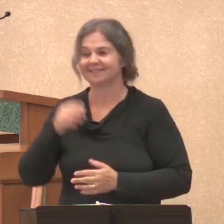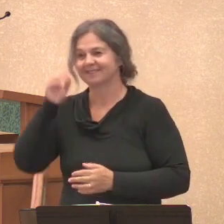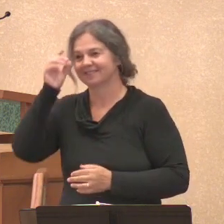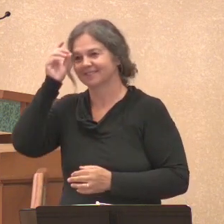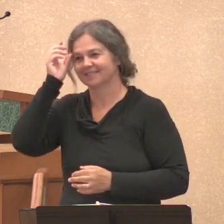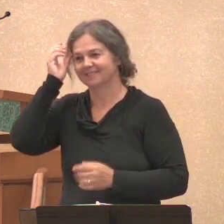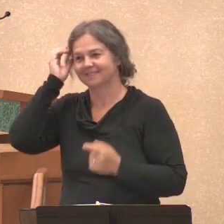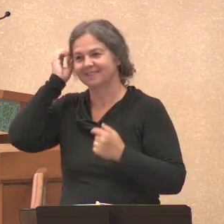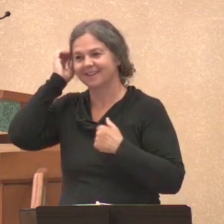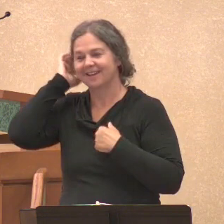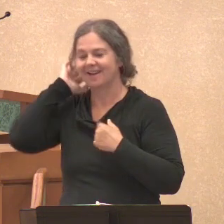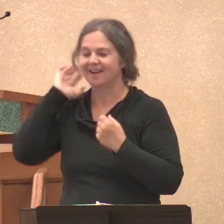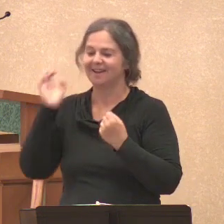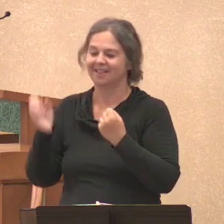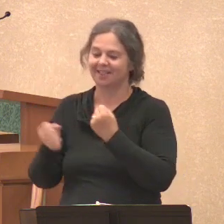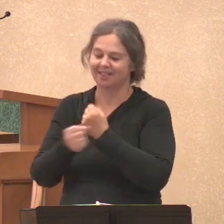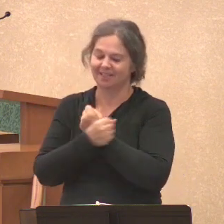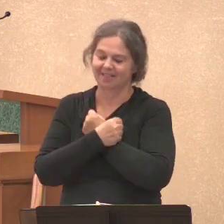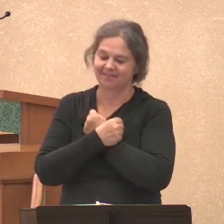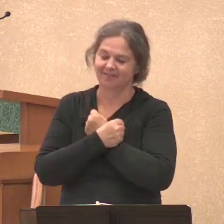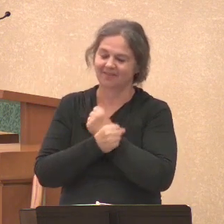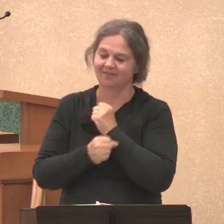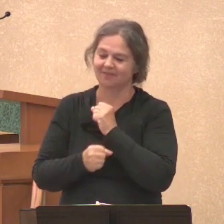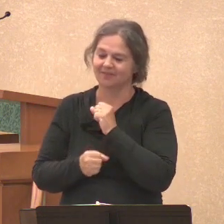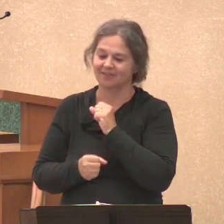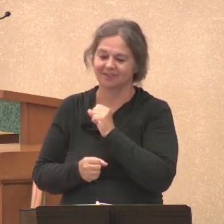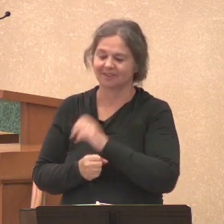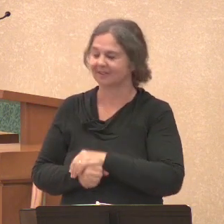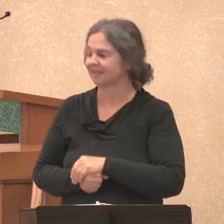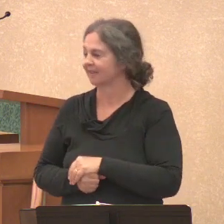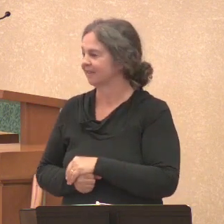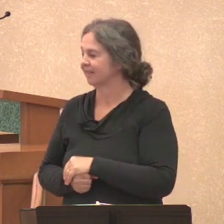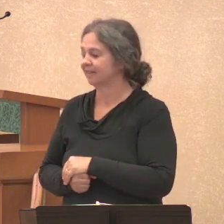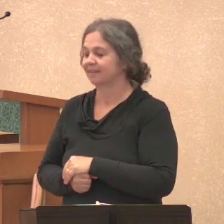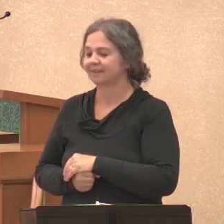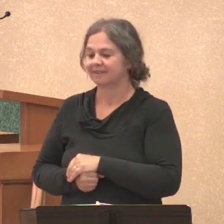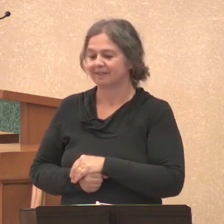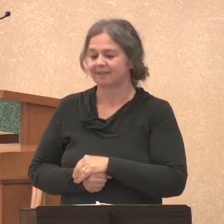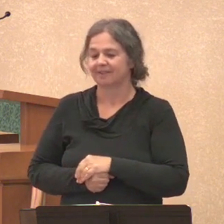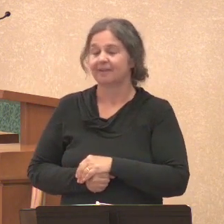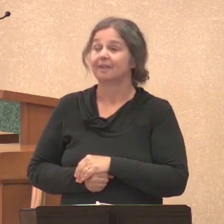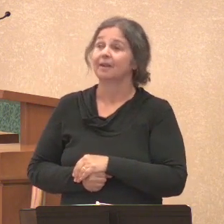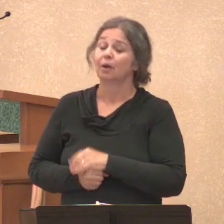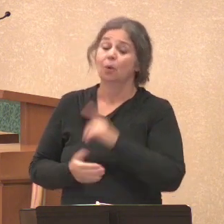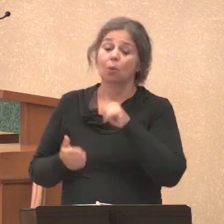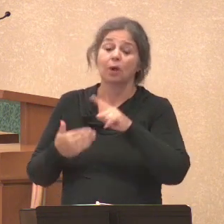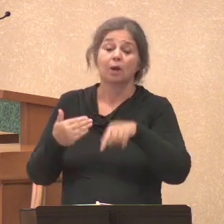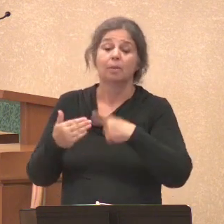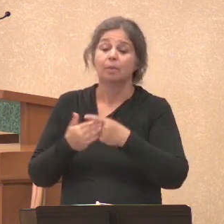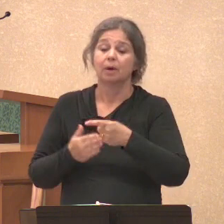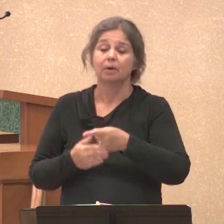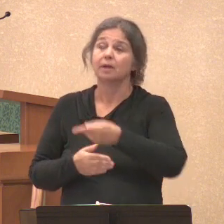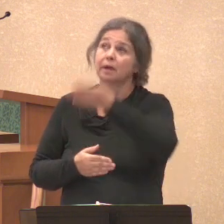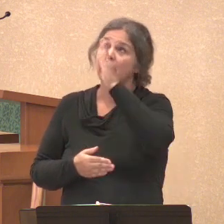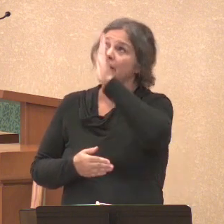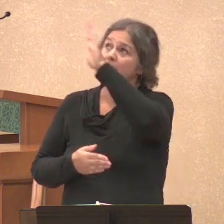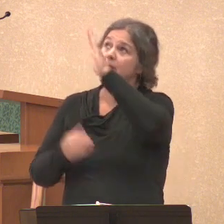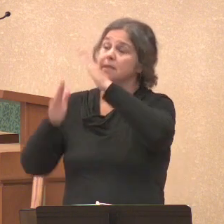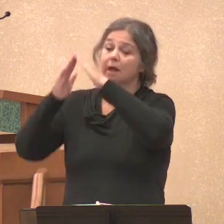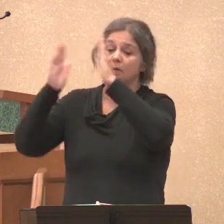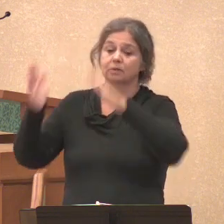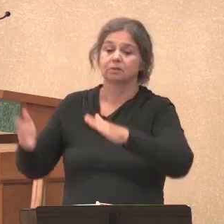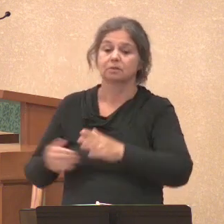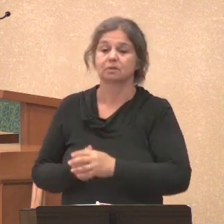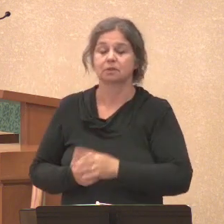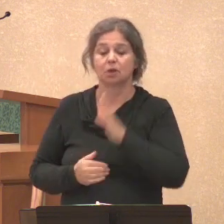I love your house, O Lord. What about God's house? We talk about our church building as